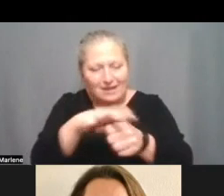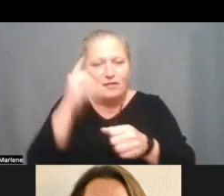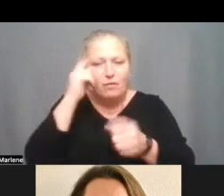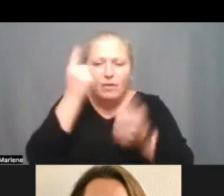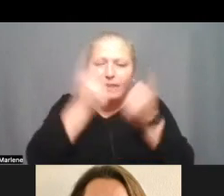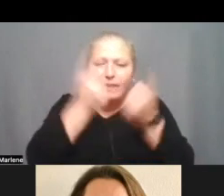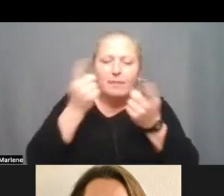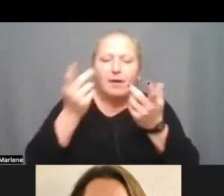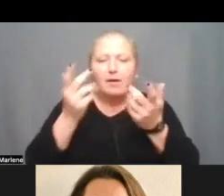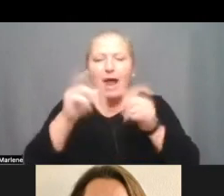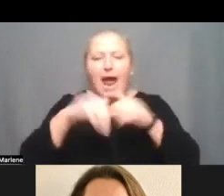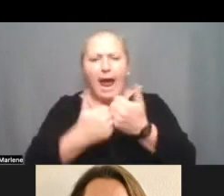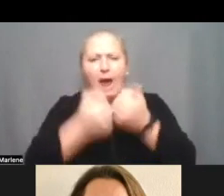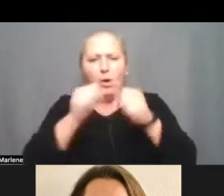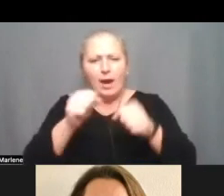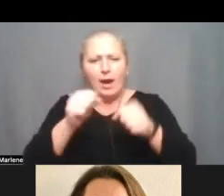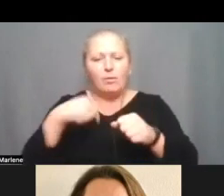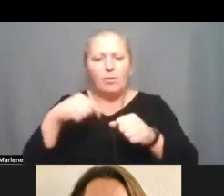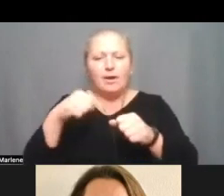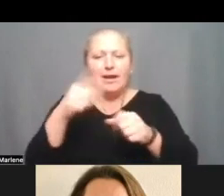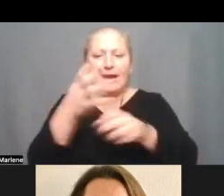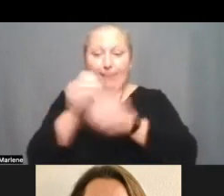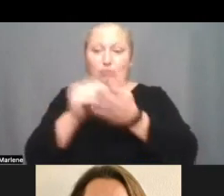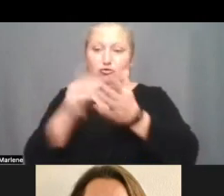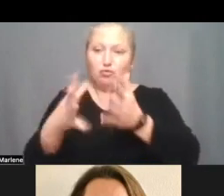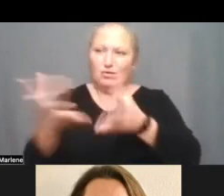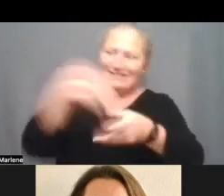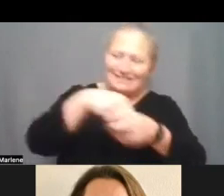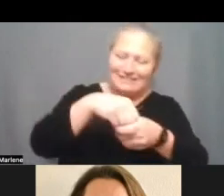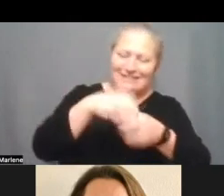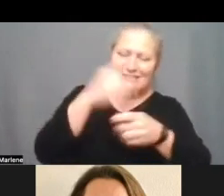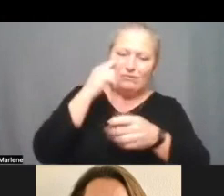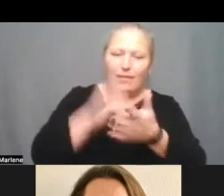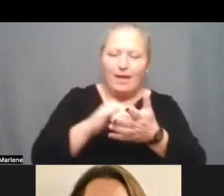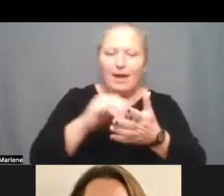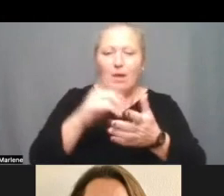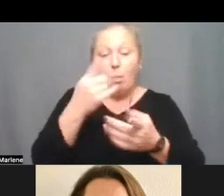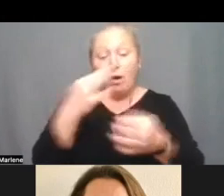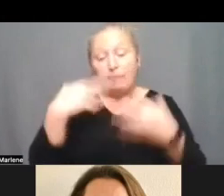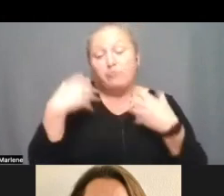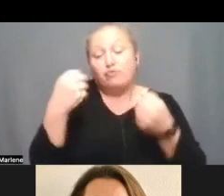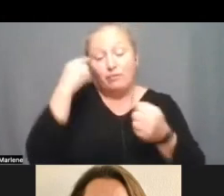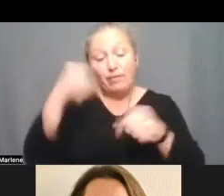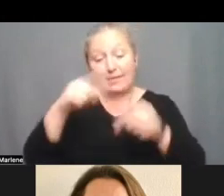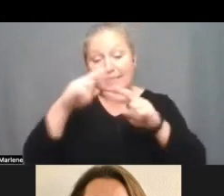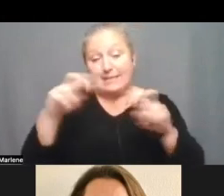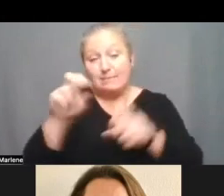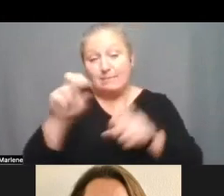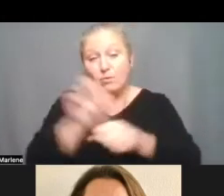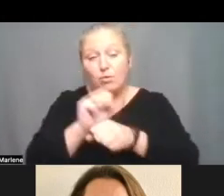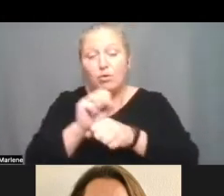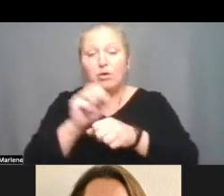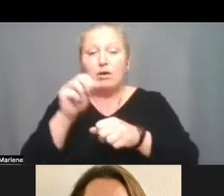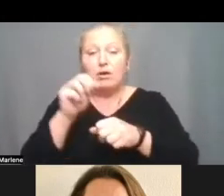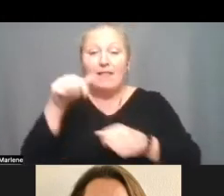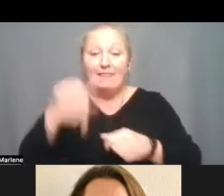how are we re-engaging students in content um one of the strengths of this assessment work is that this is actually